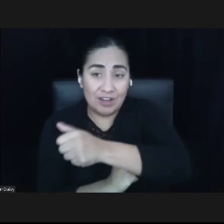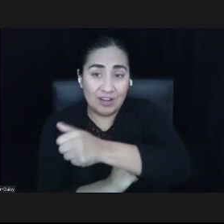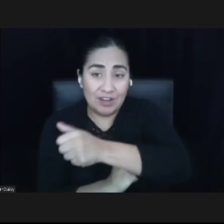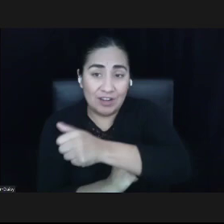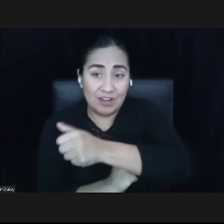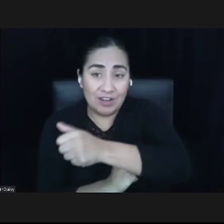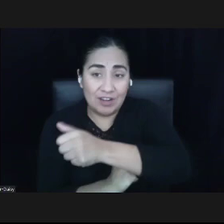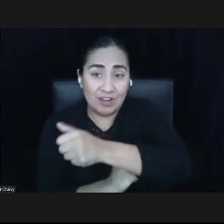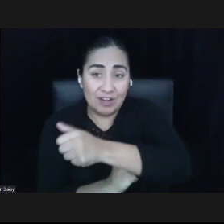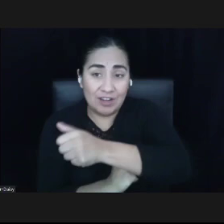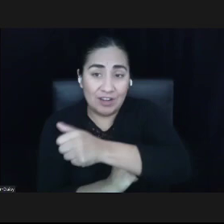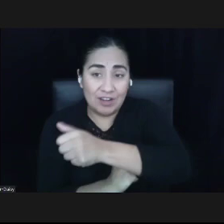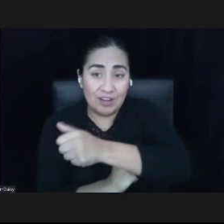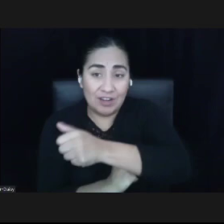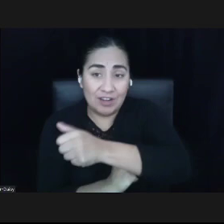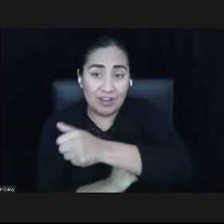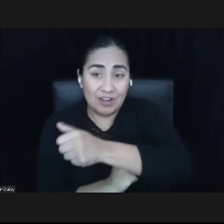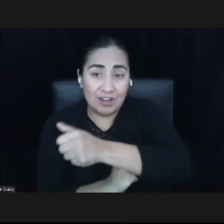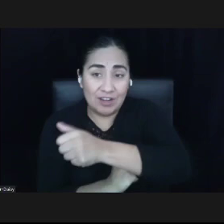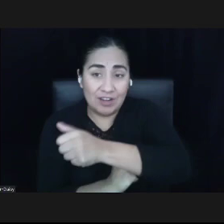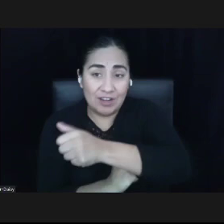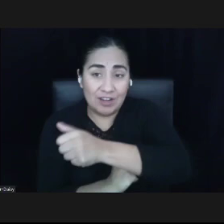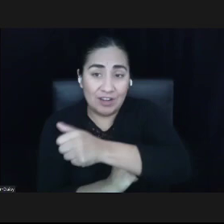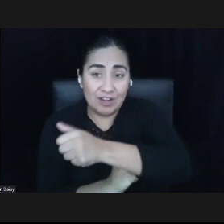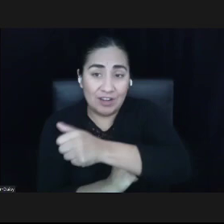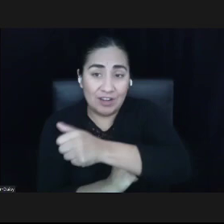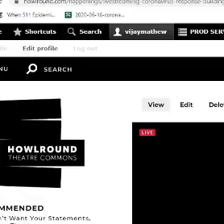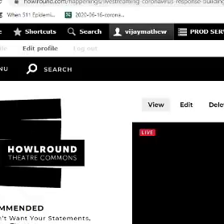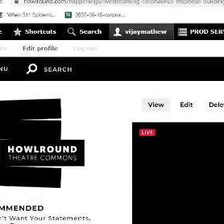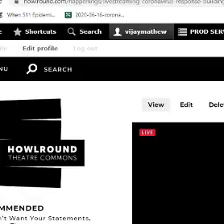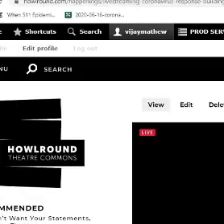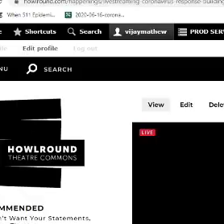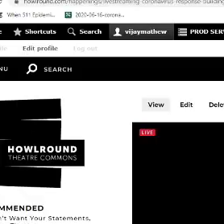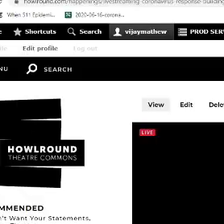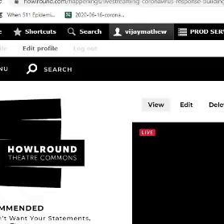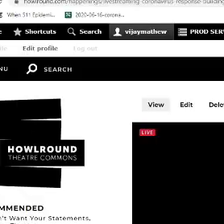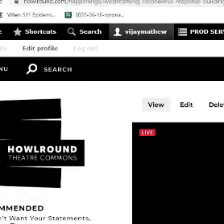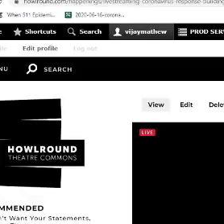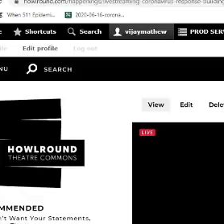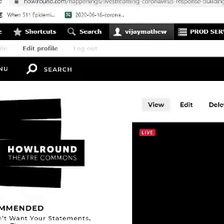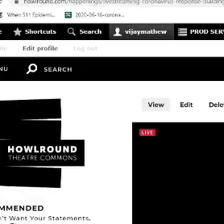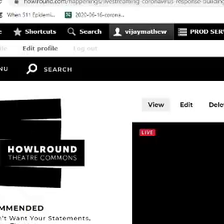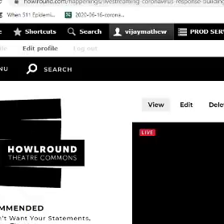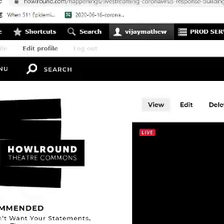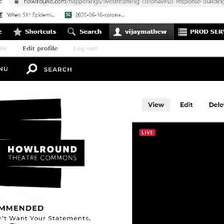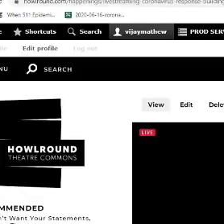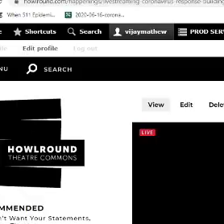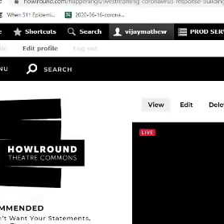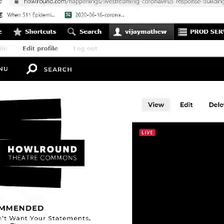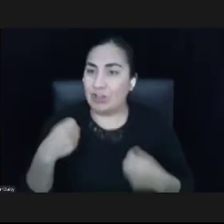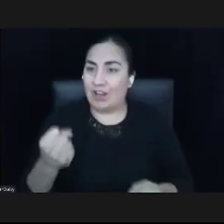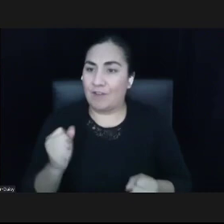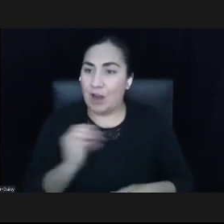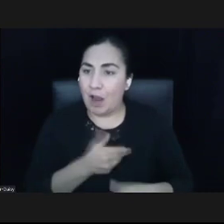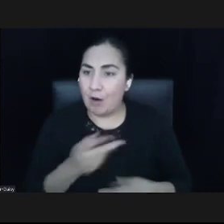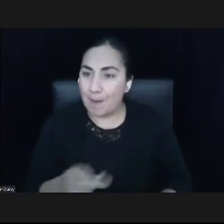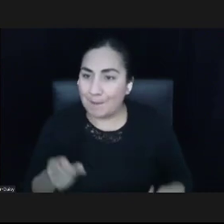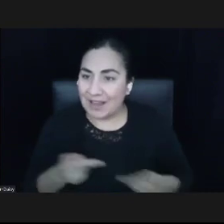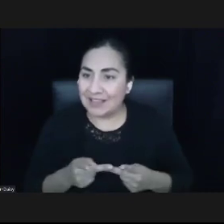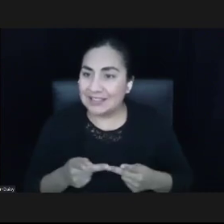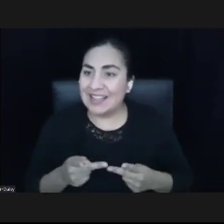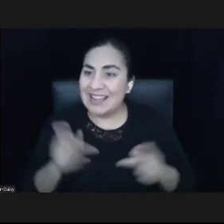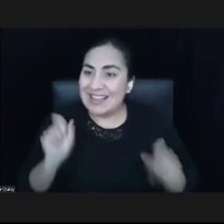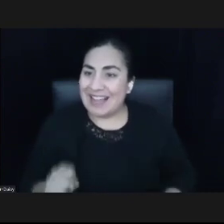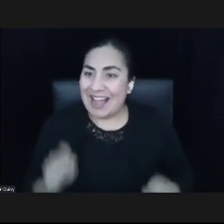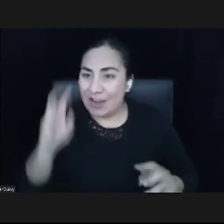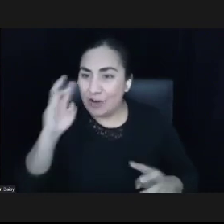places at the table and the drawing board, we can design our healing. We can create new ways of seeking and granting access to money, and we can return balance